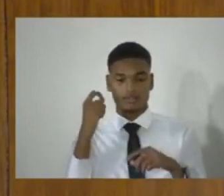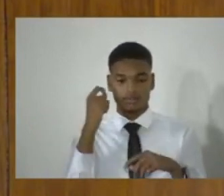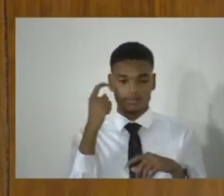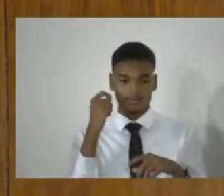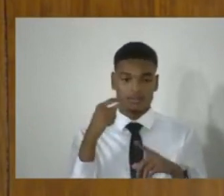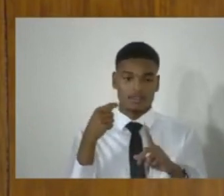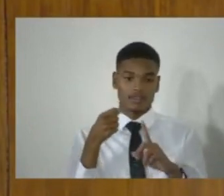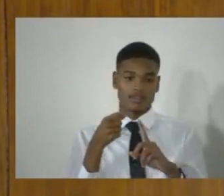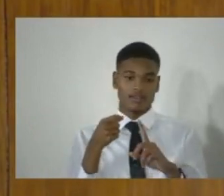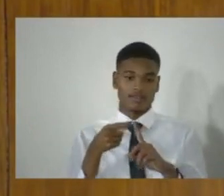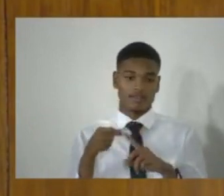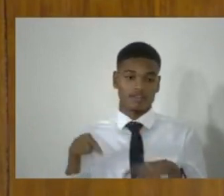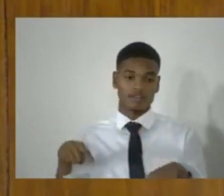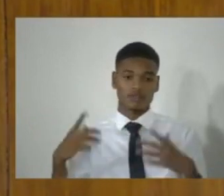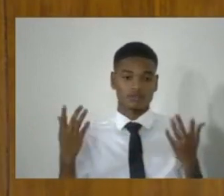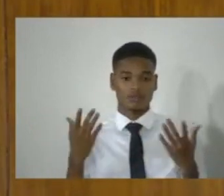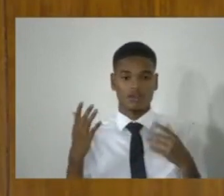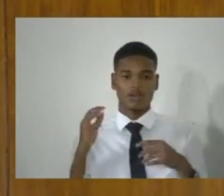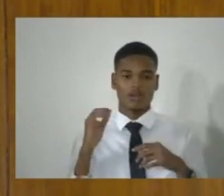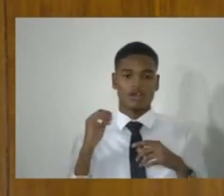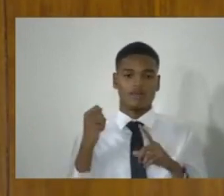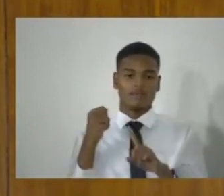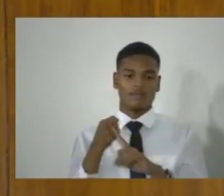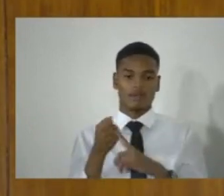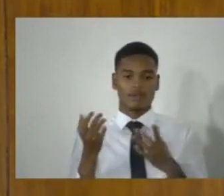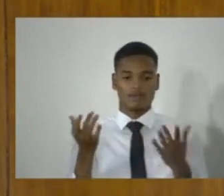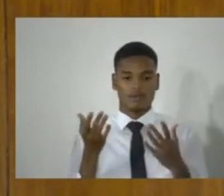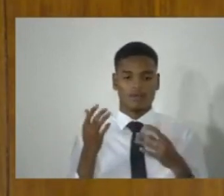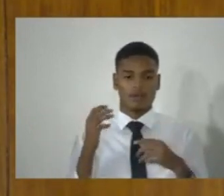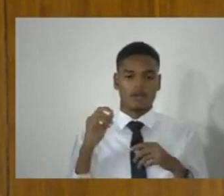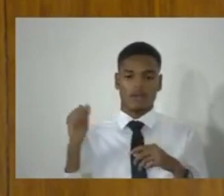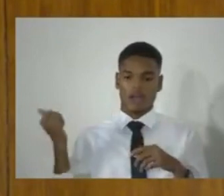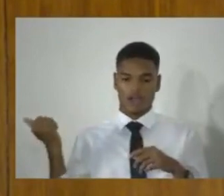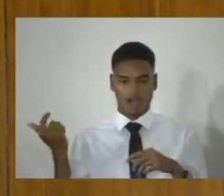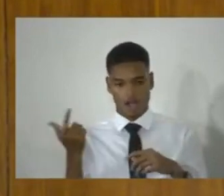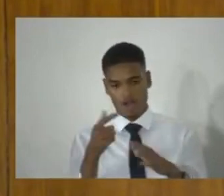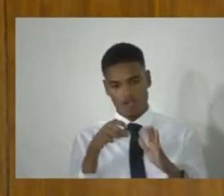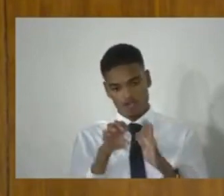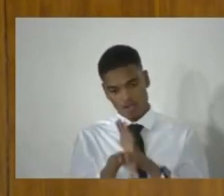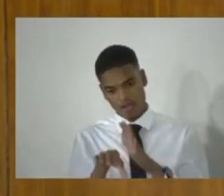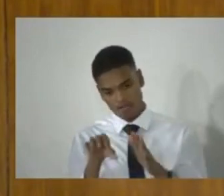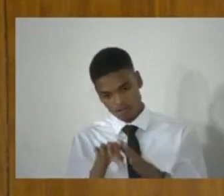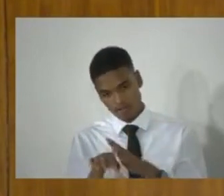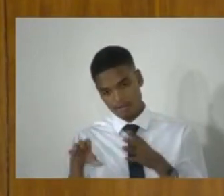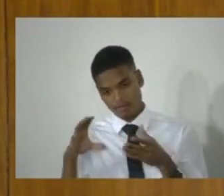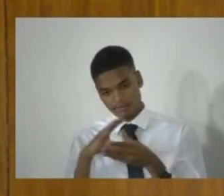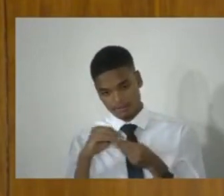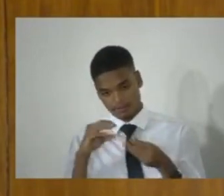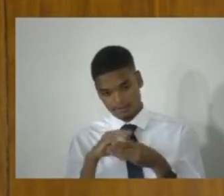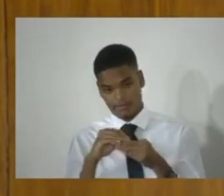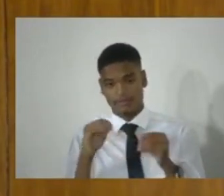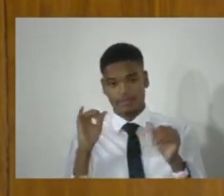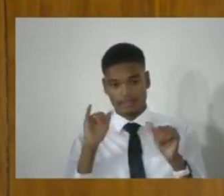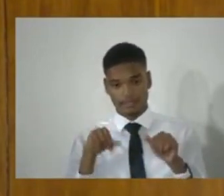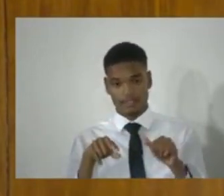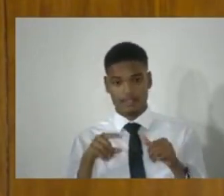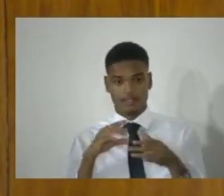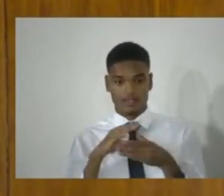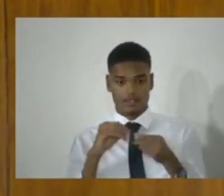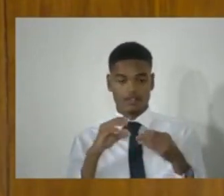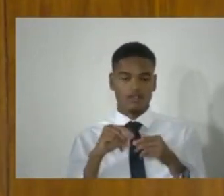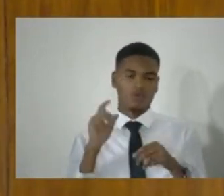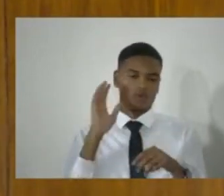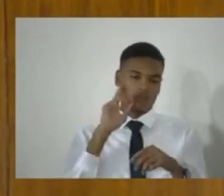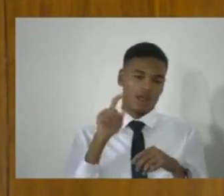be that all of those cases that were being addressed and handled in that way will all have to go to